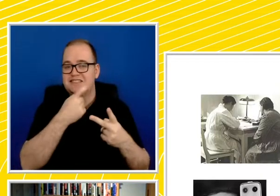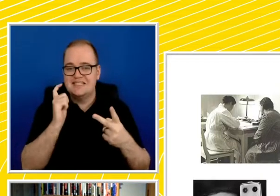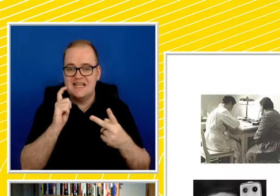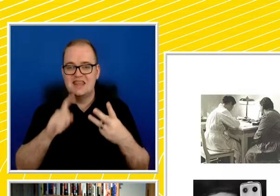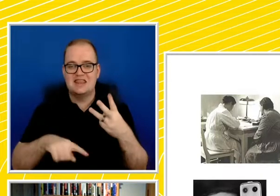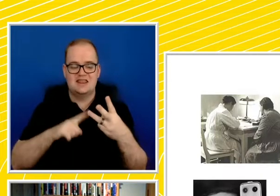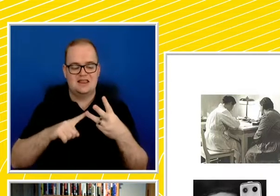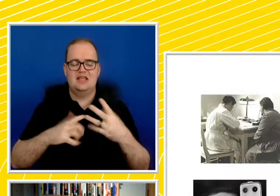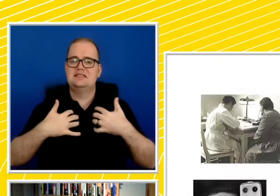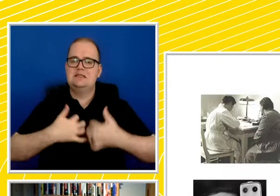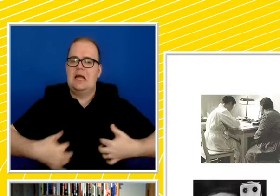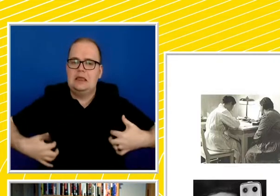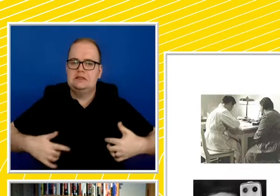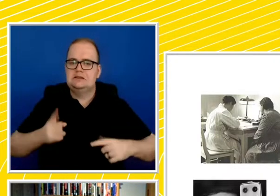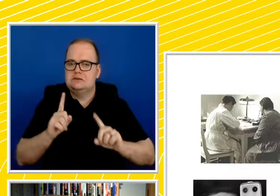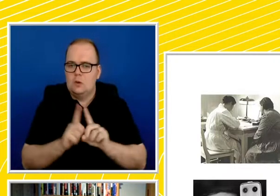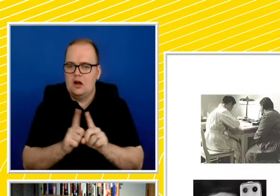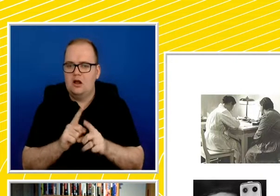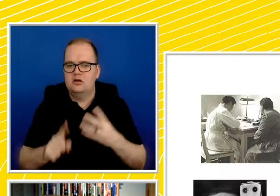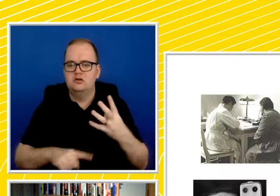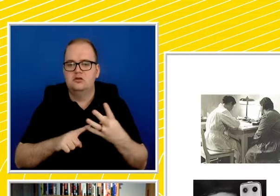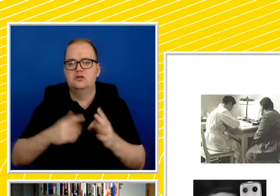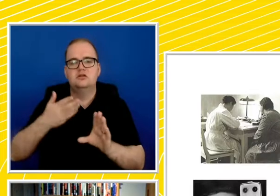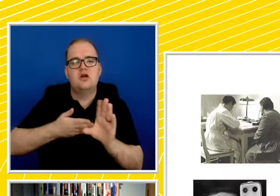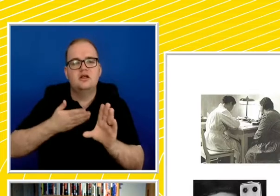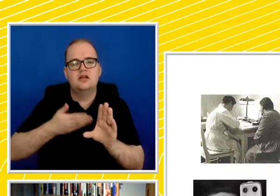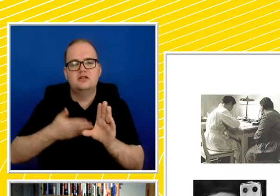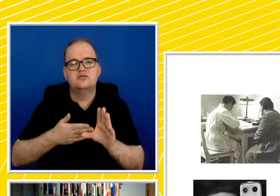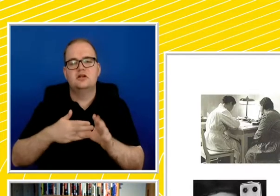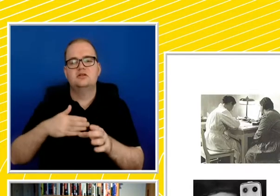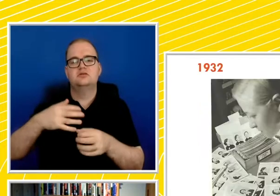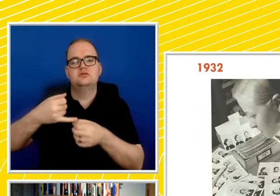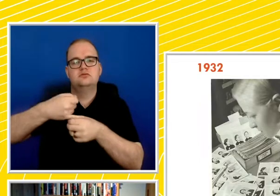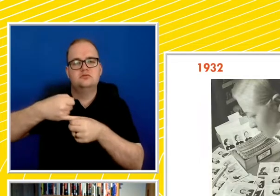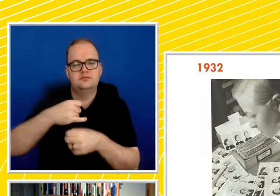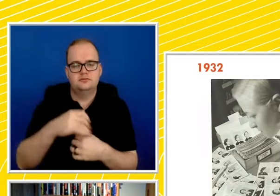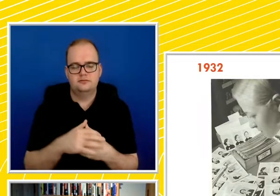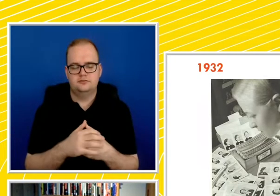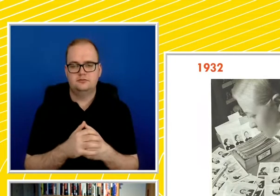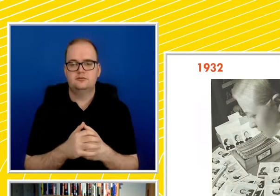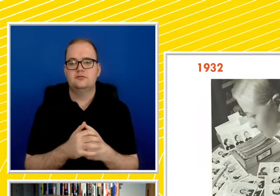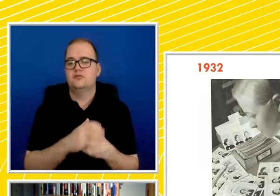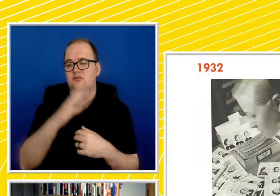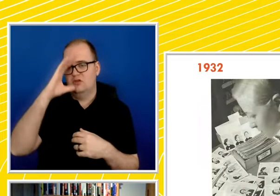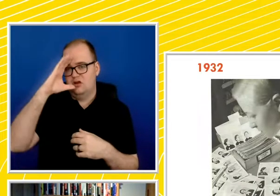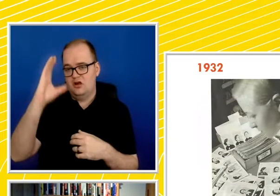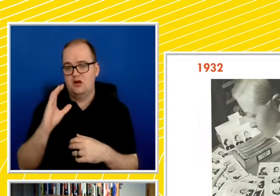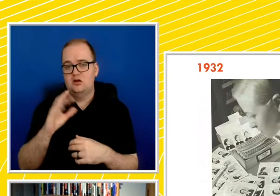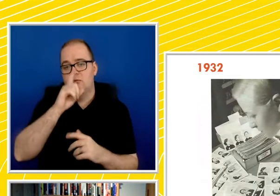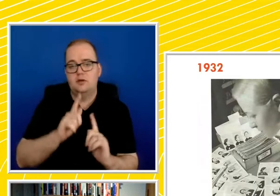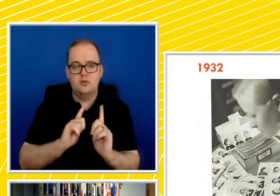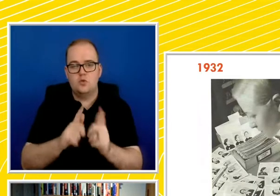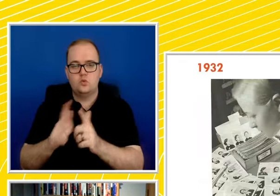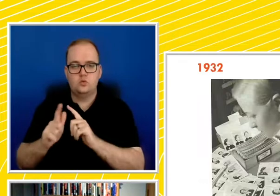structure, in psychiatric clinics, throughout the countryside, roaming investigators, taking photographs,